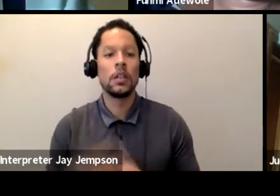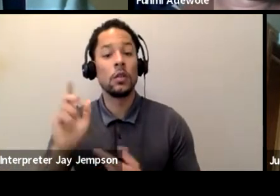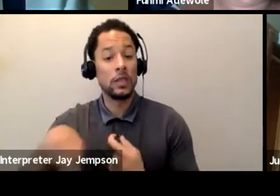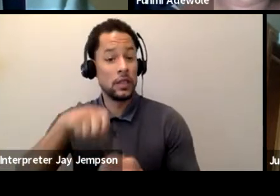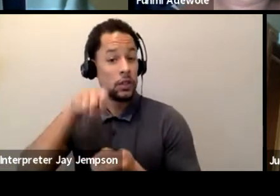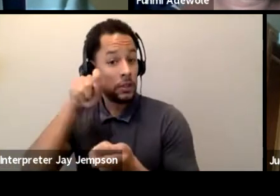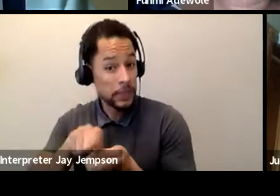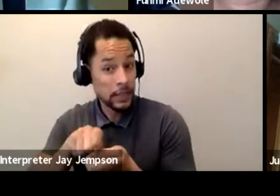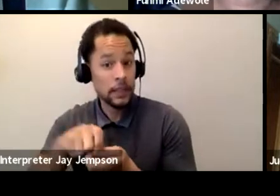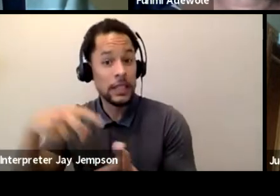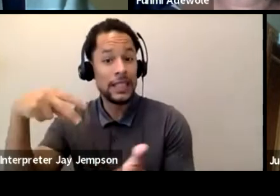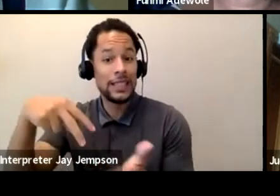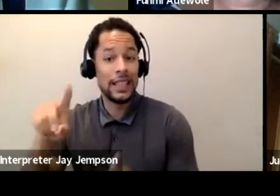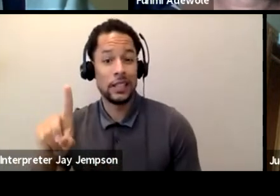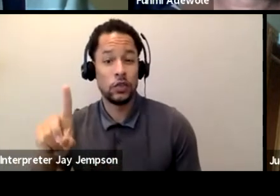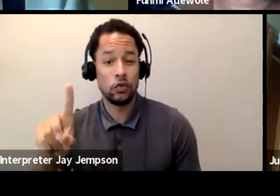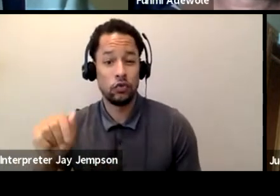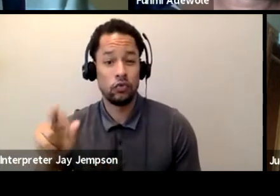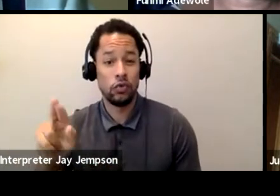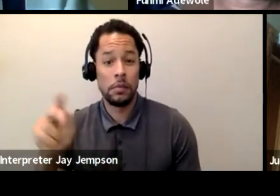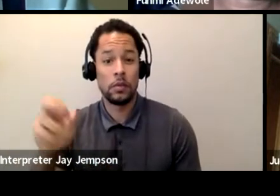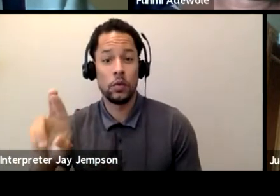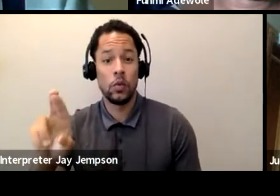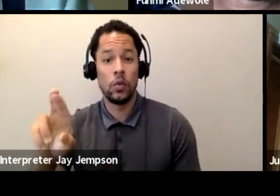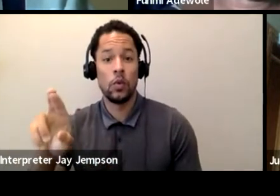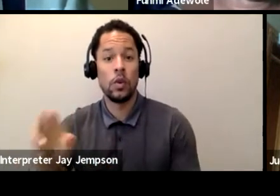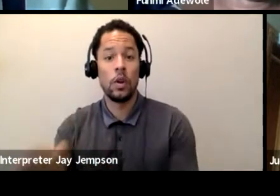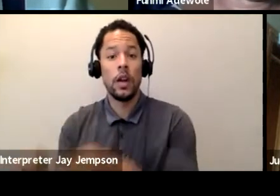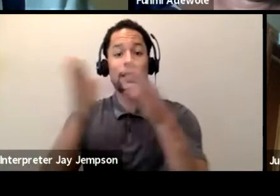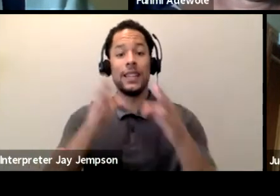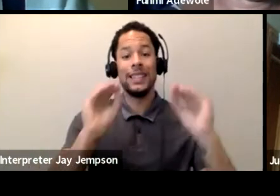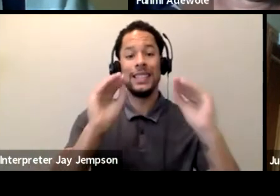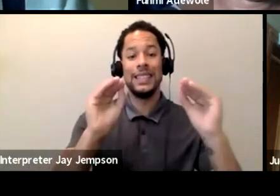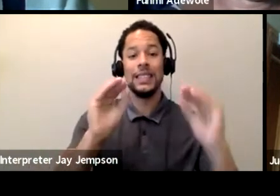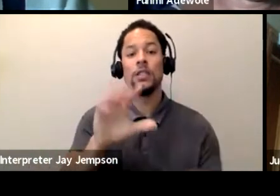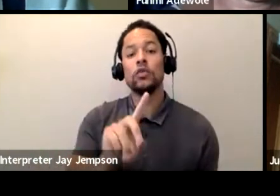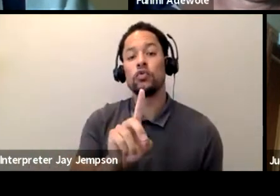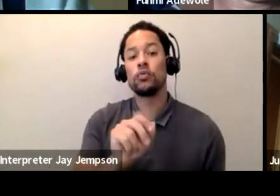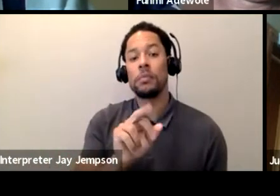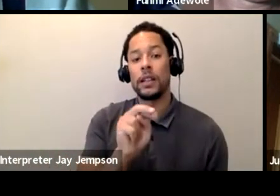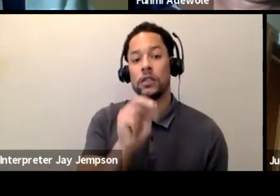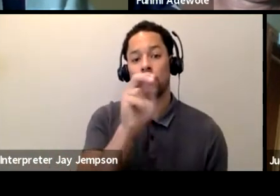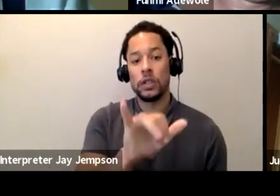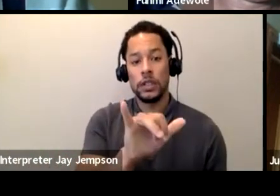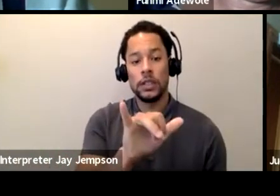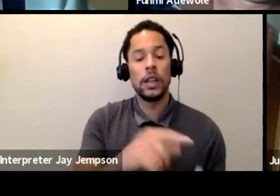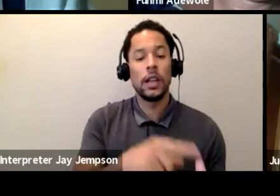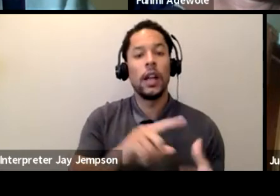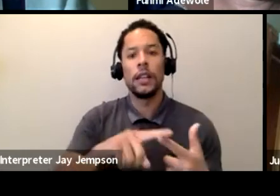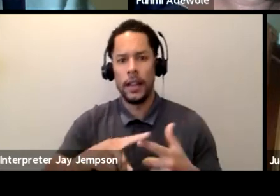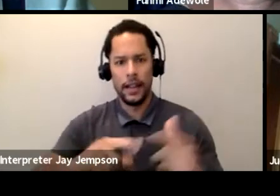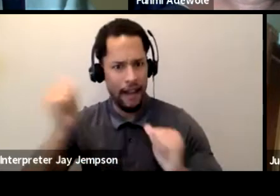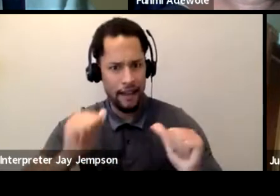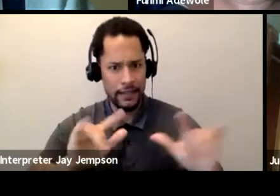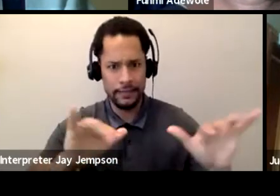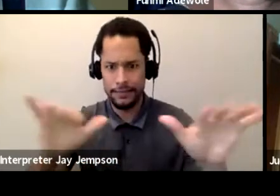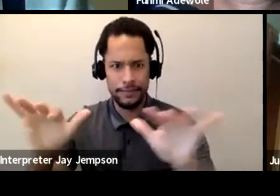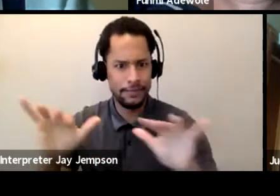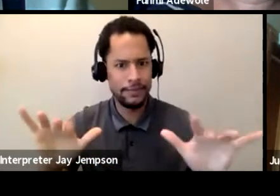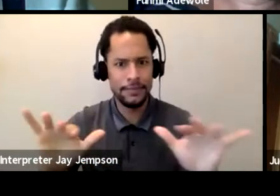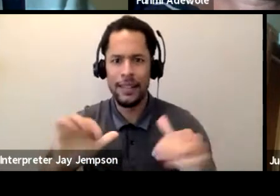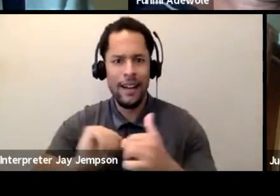dramaturg, and then teaching dramaturgy and dramaturgical skills, and then acting and all of that. How do you all